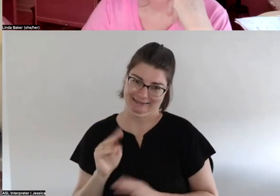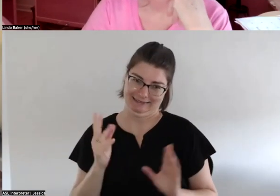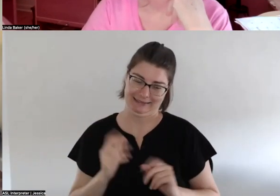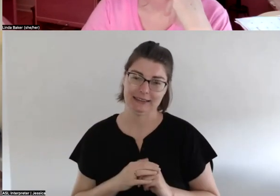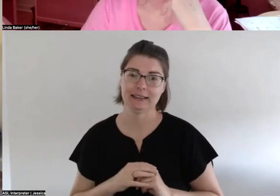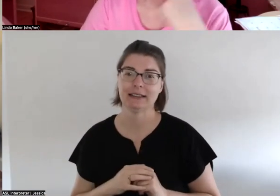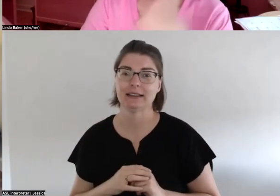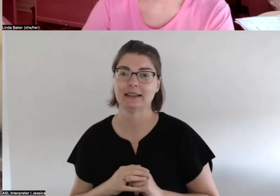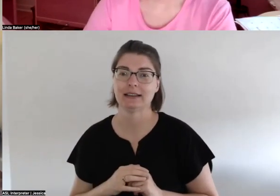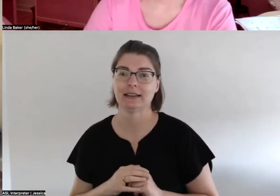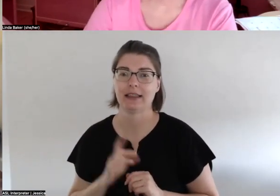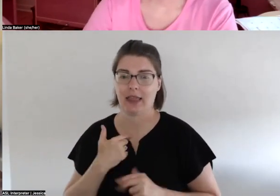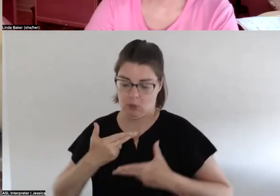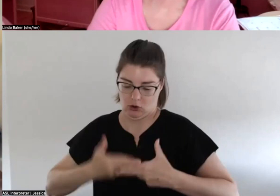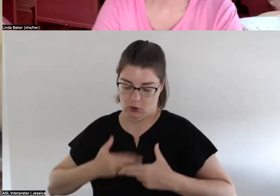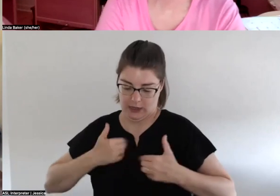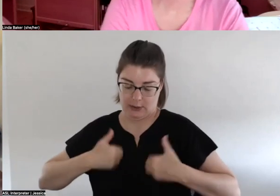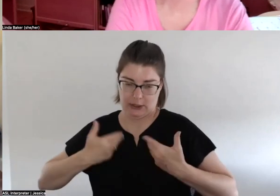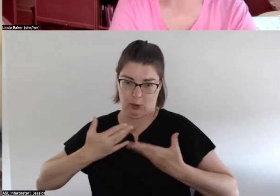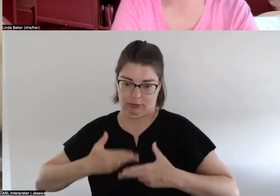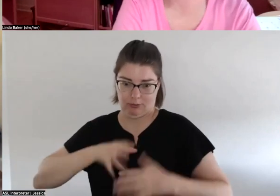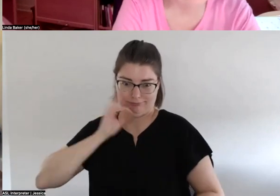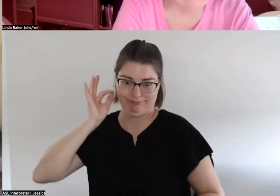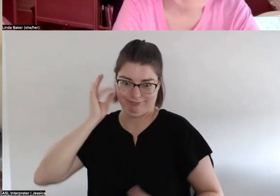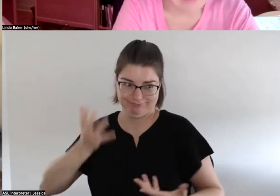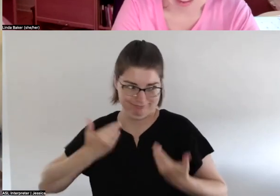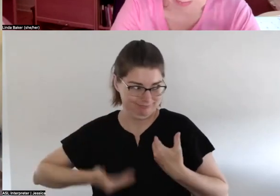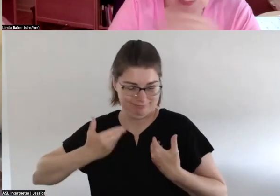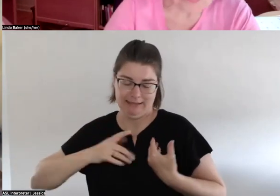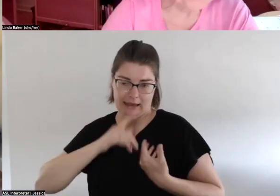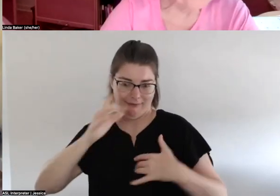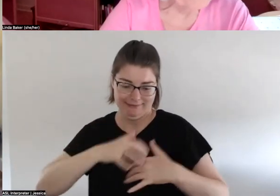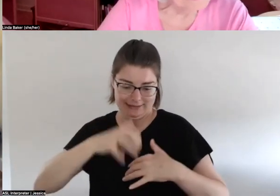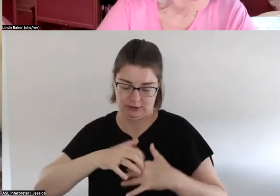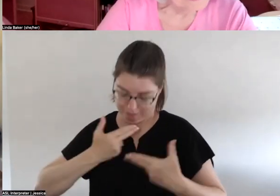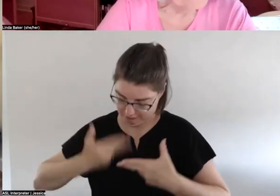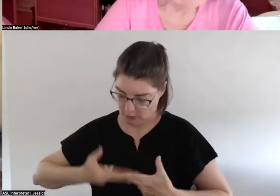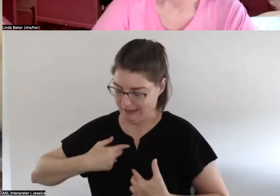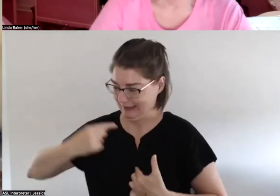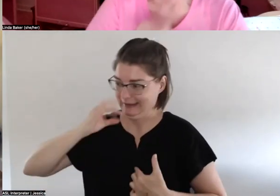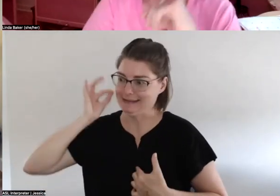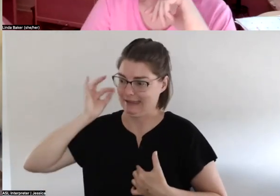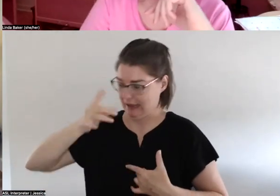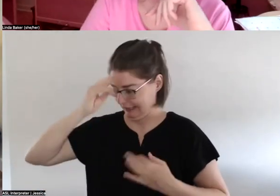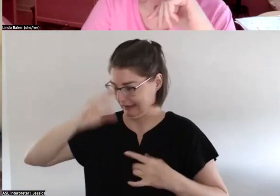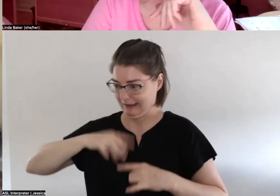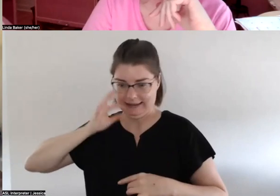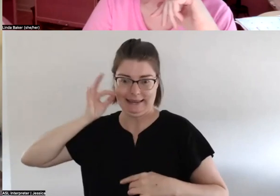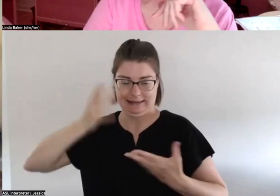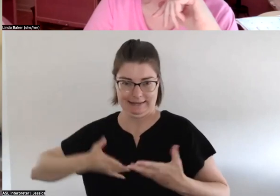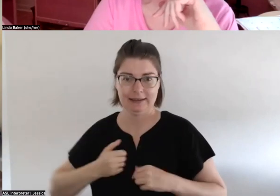which is what we were called when i was young so um so i would say that i haven't